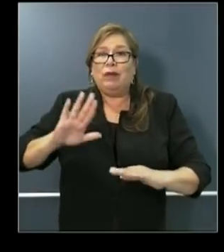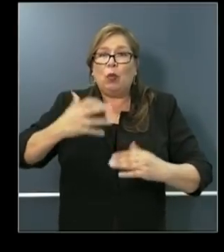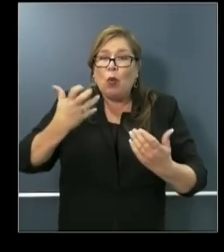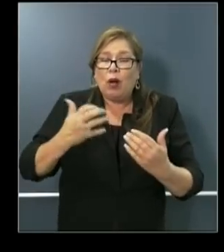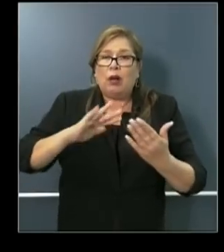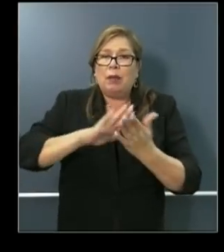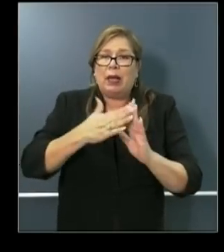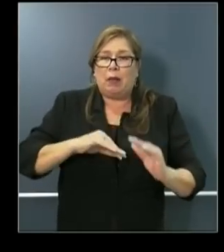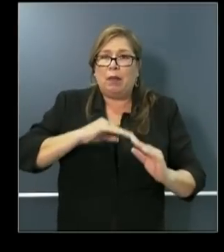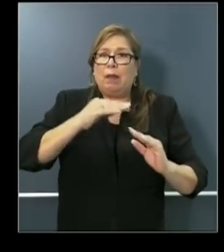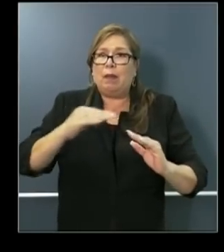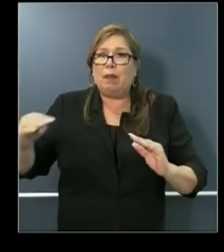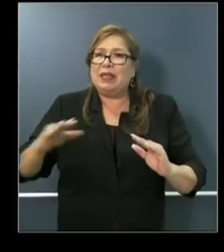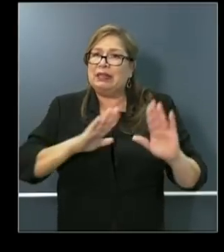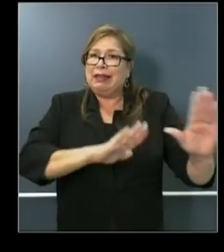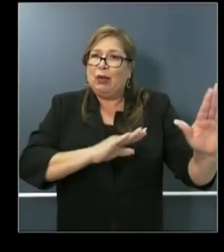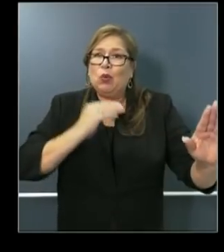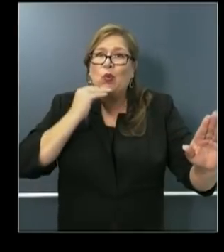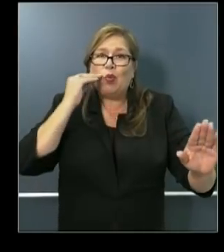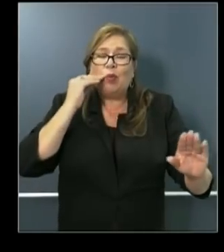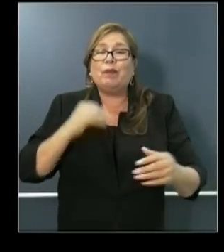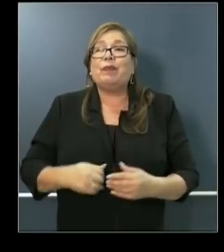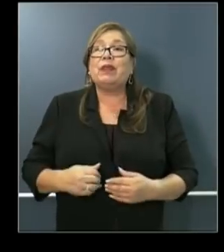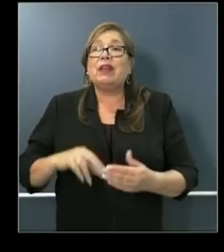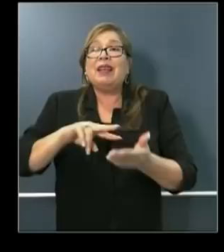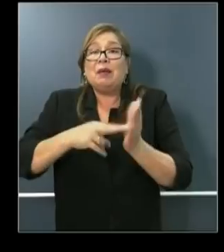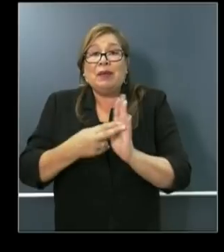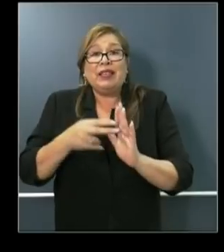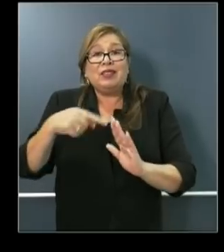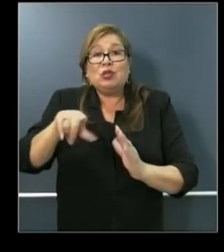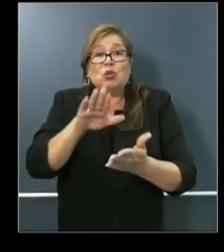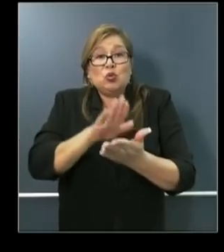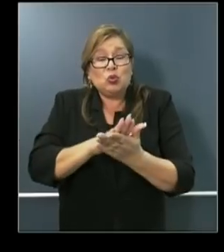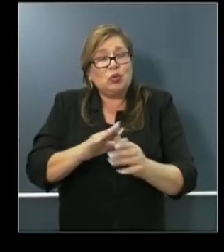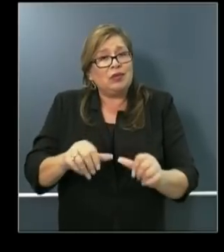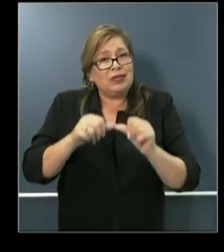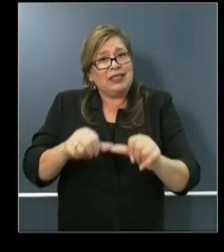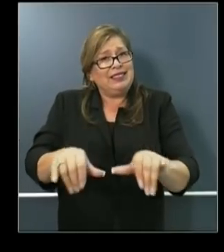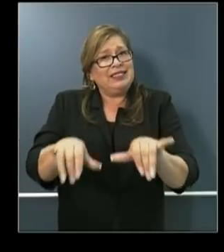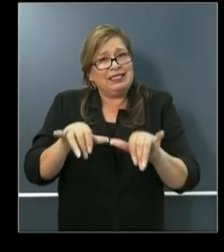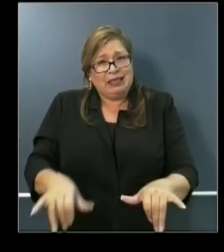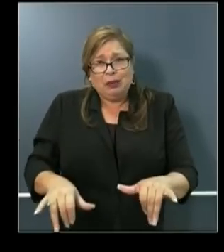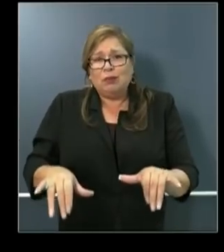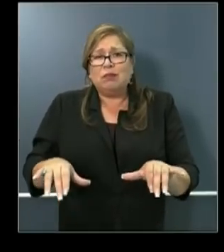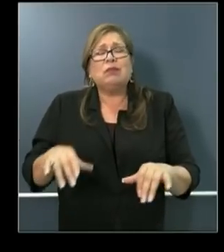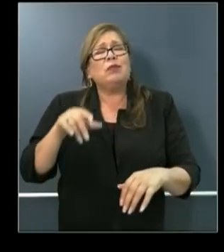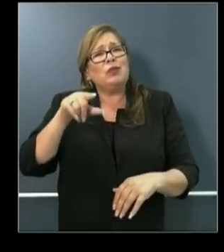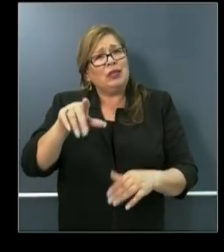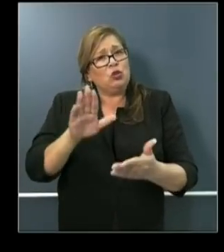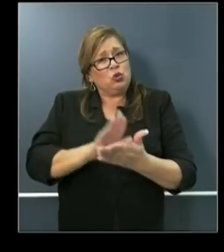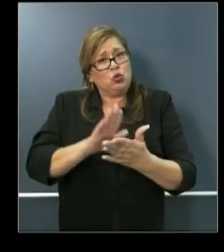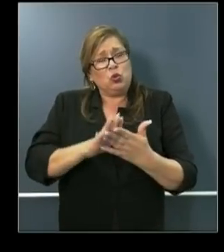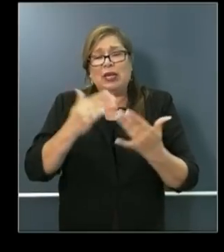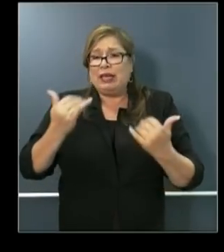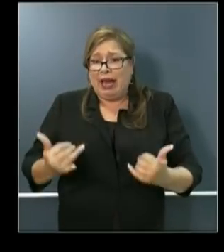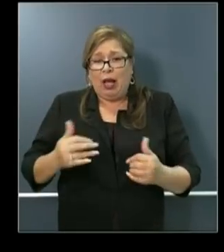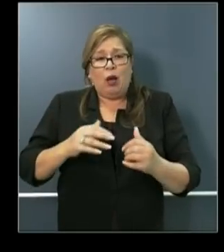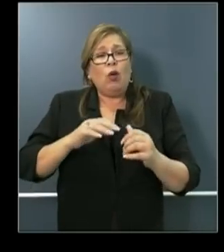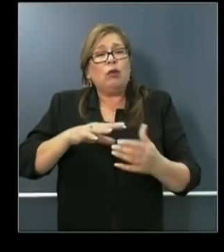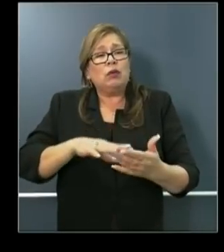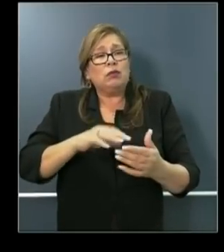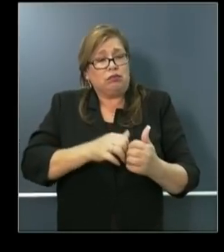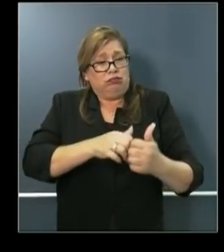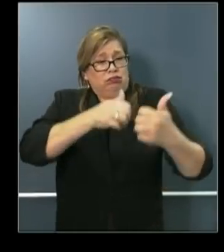important that our schools continue to do what they are doing, that our schools are using distance learning.